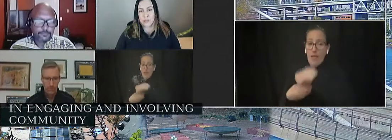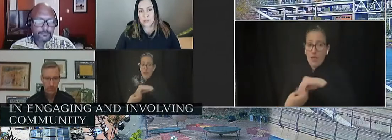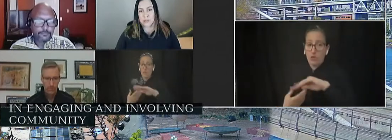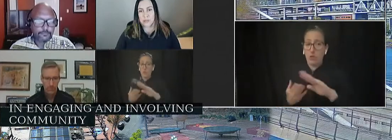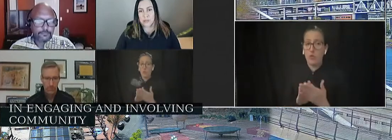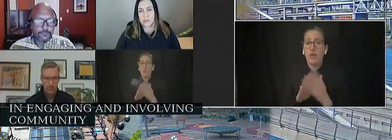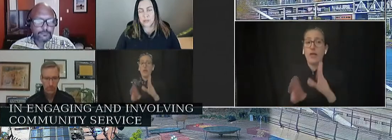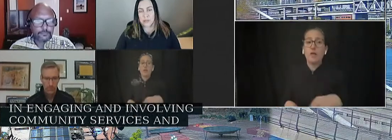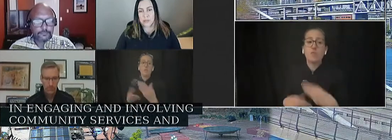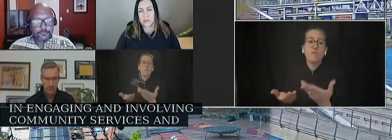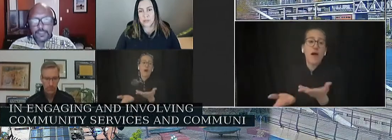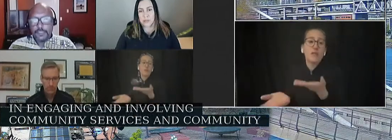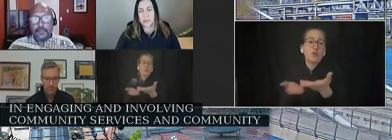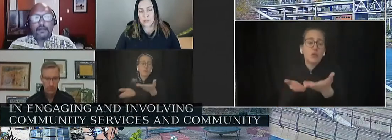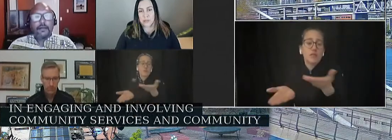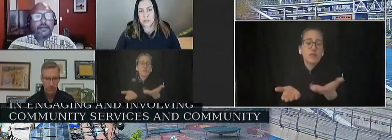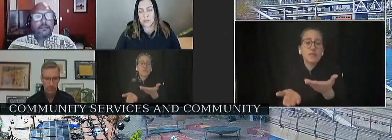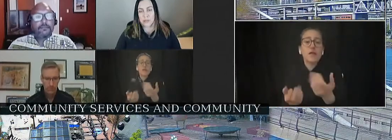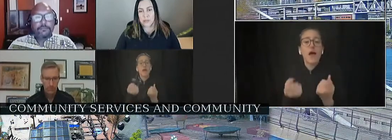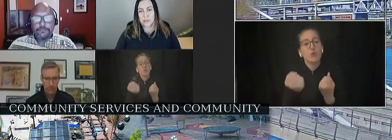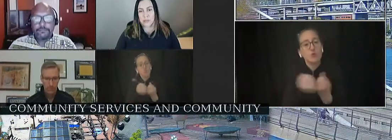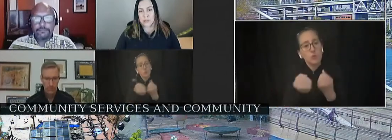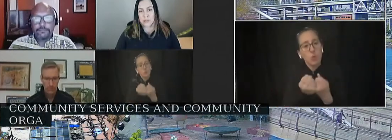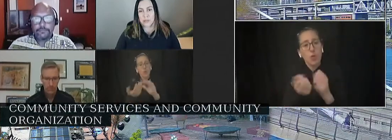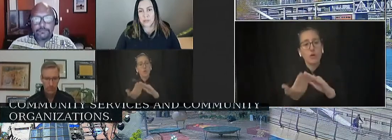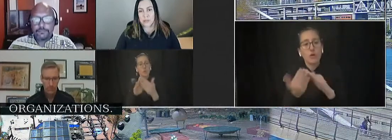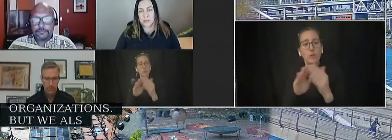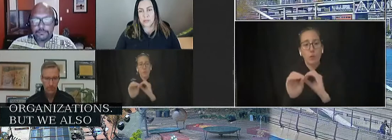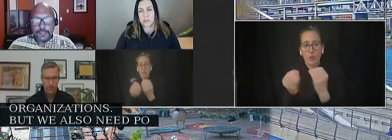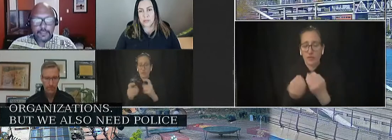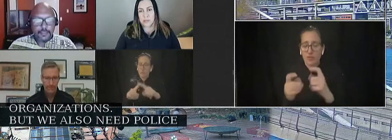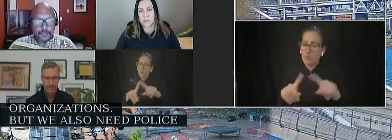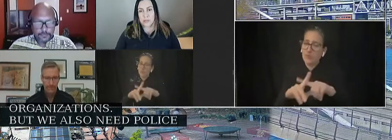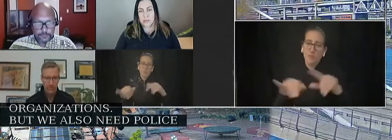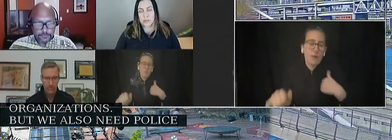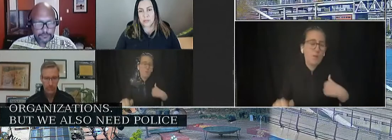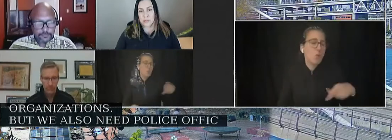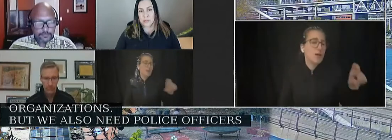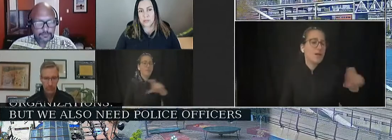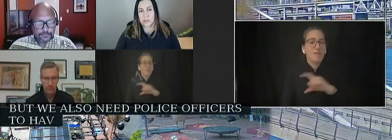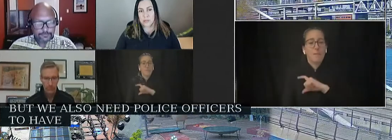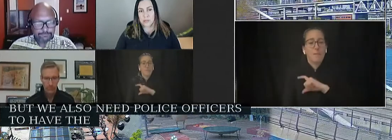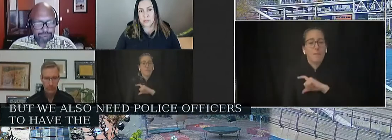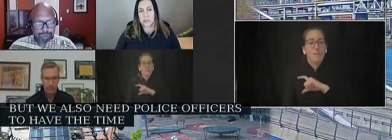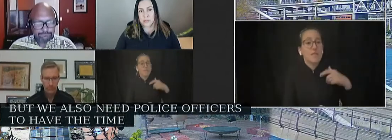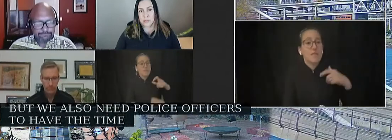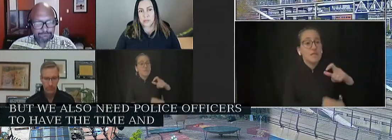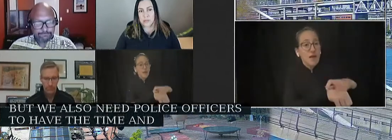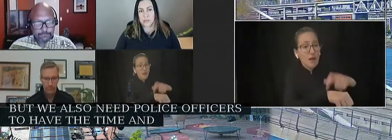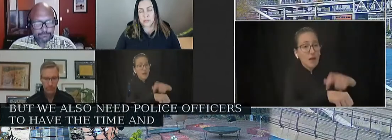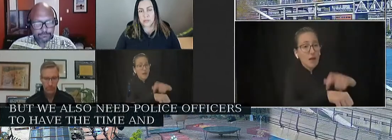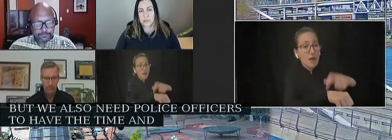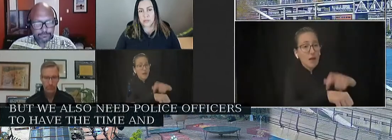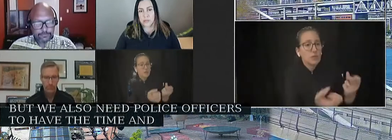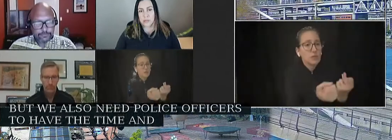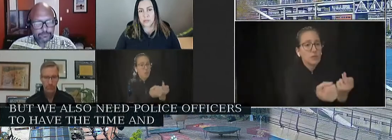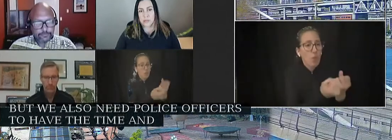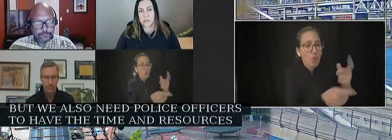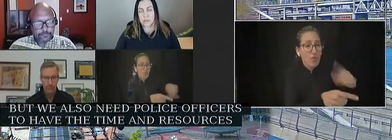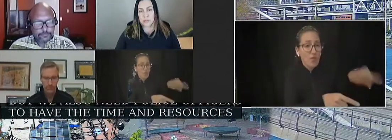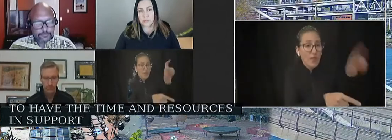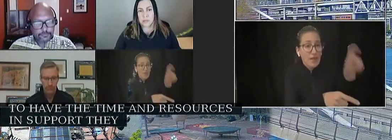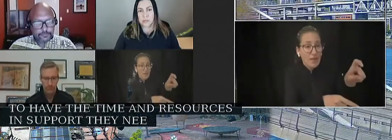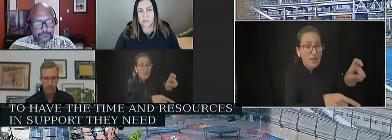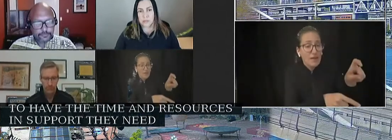organizations, but we also need police officers to have the time and resources and support they need to get their